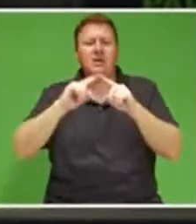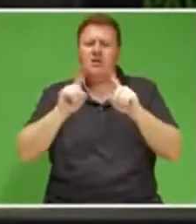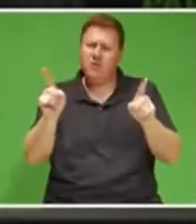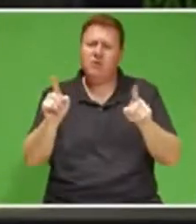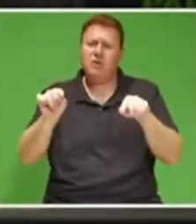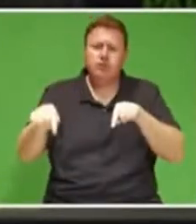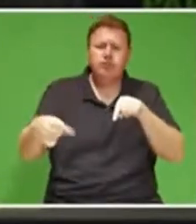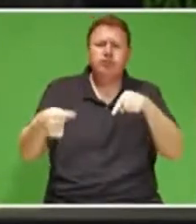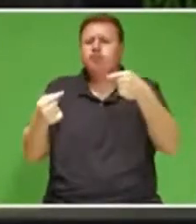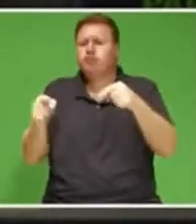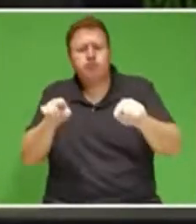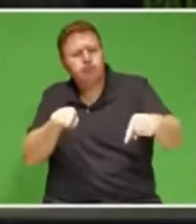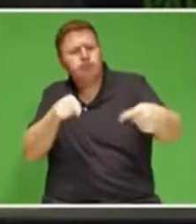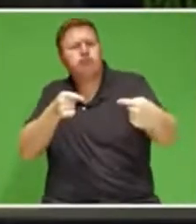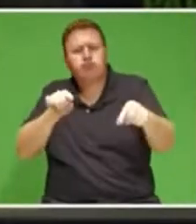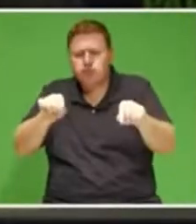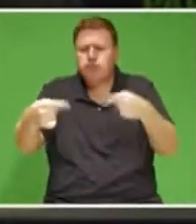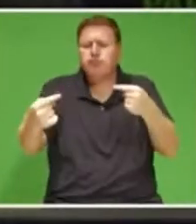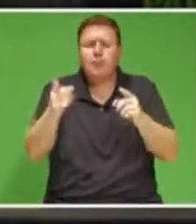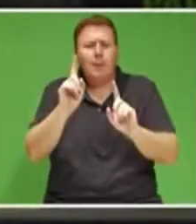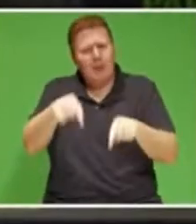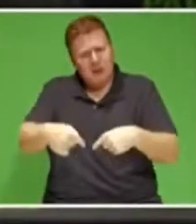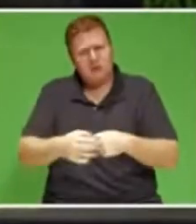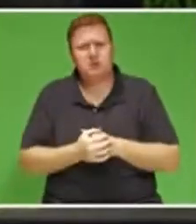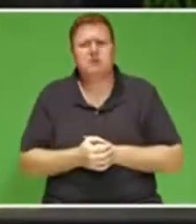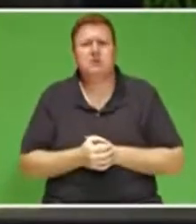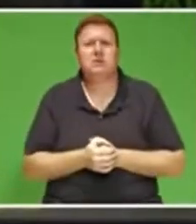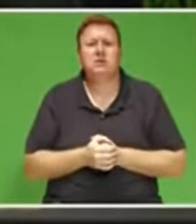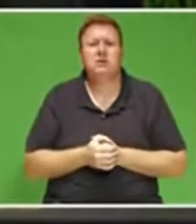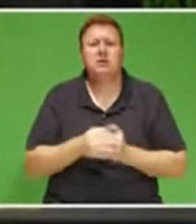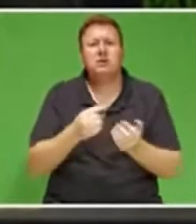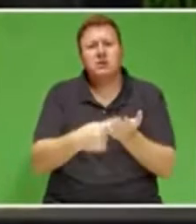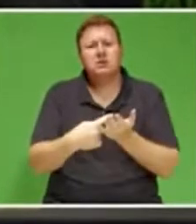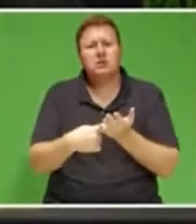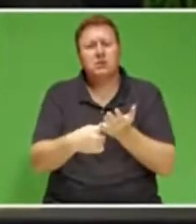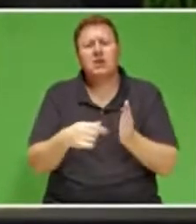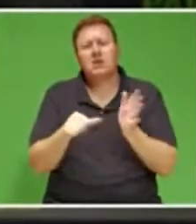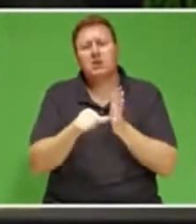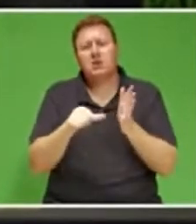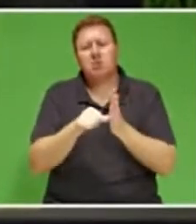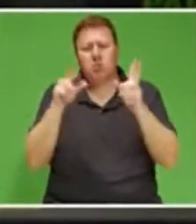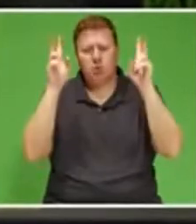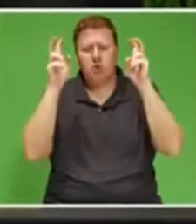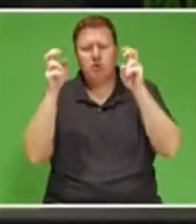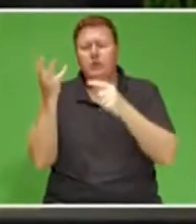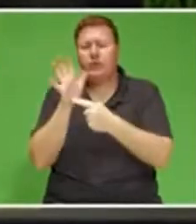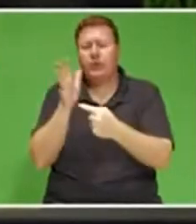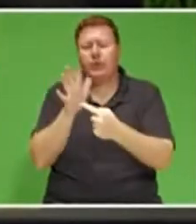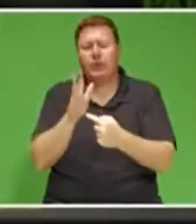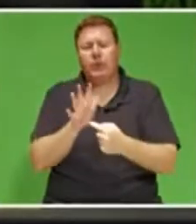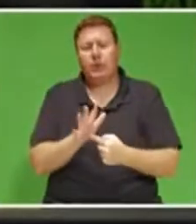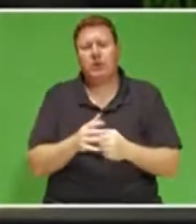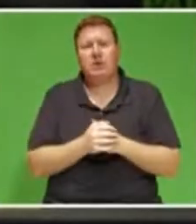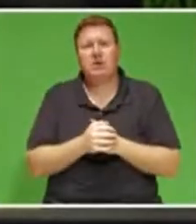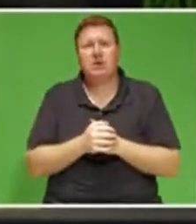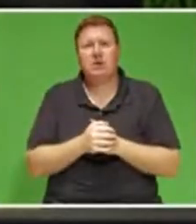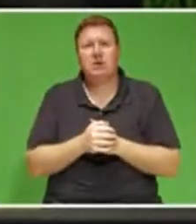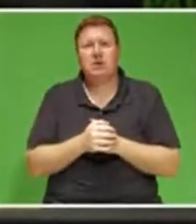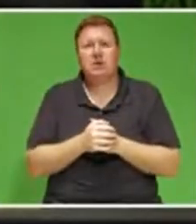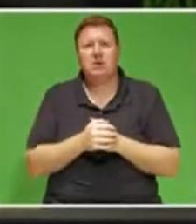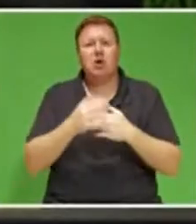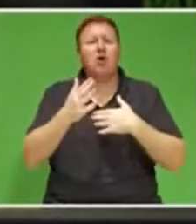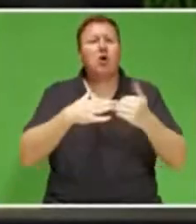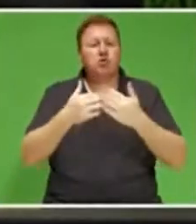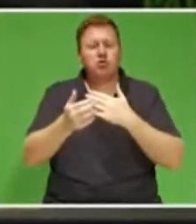The debate has raised important issues and some constructive suggestions